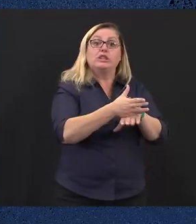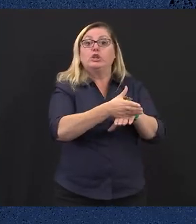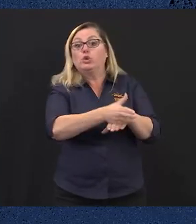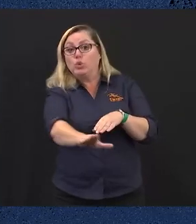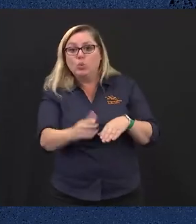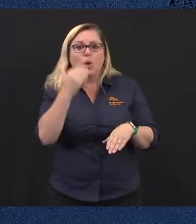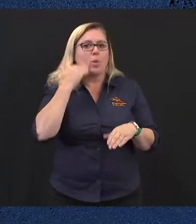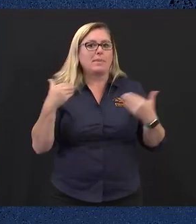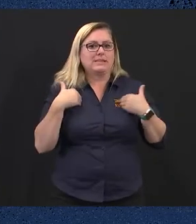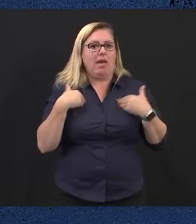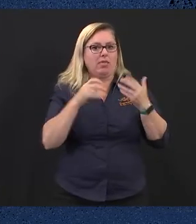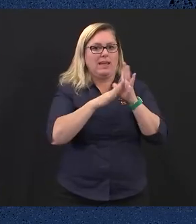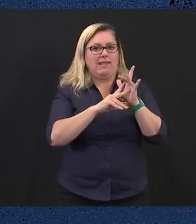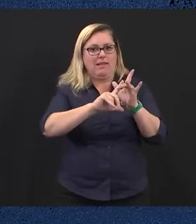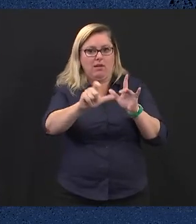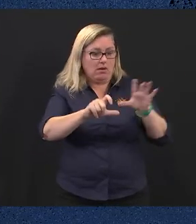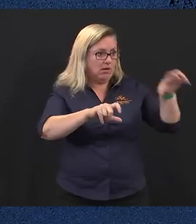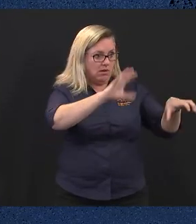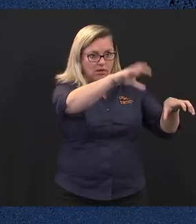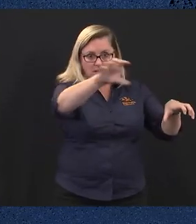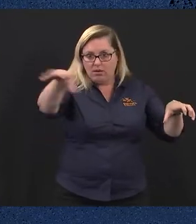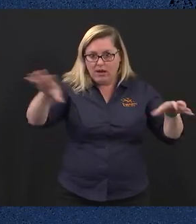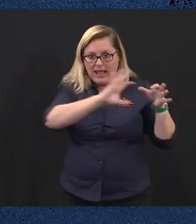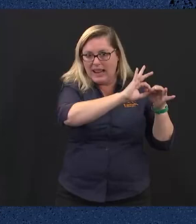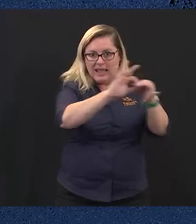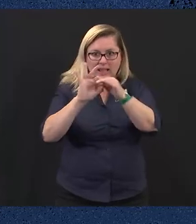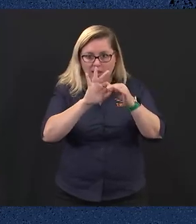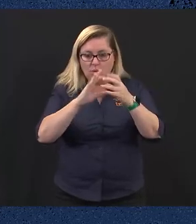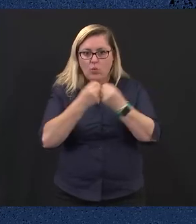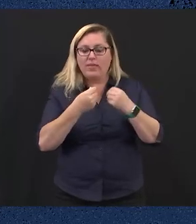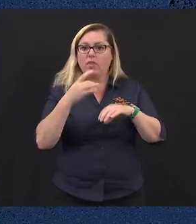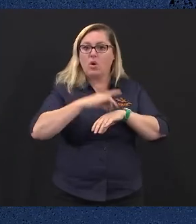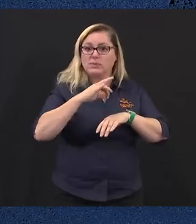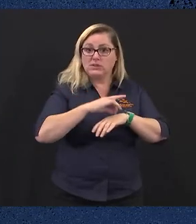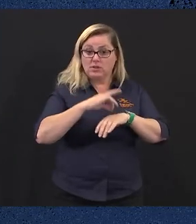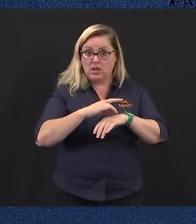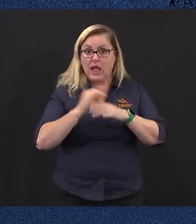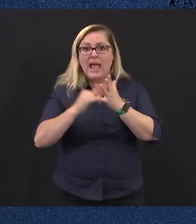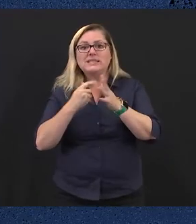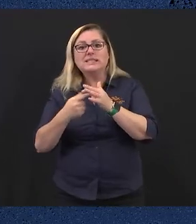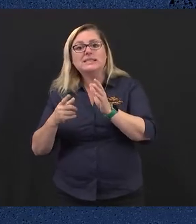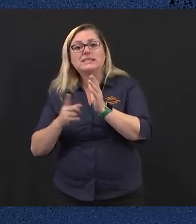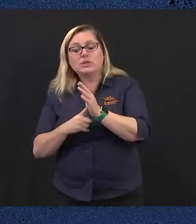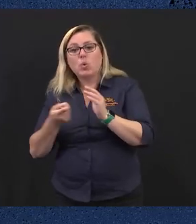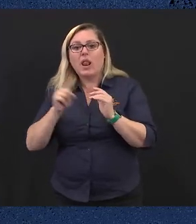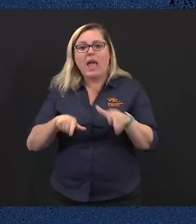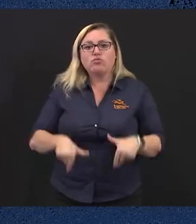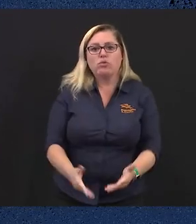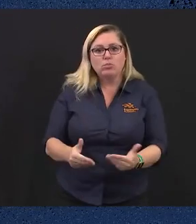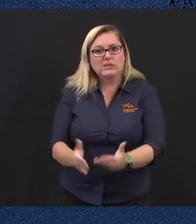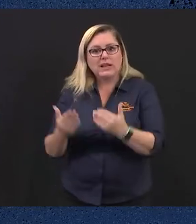hospitals, a new statewide service and more sexual and reproductive health hubs across Victoria.